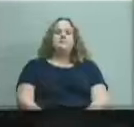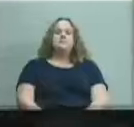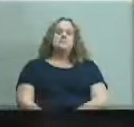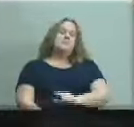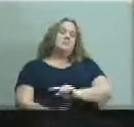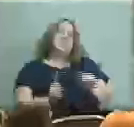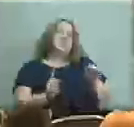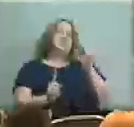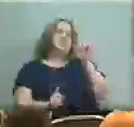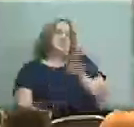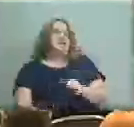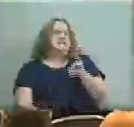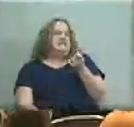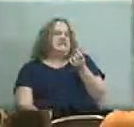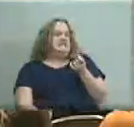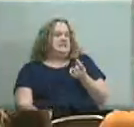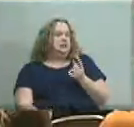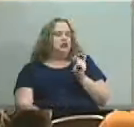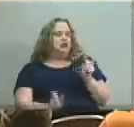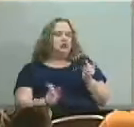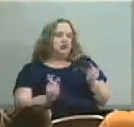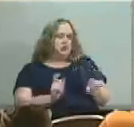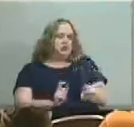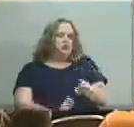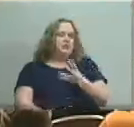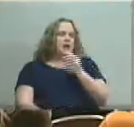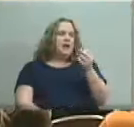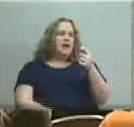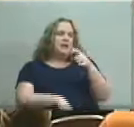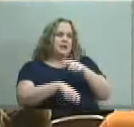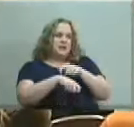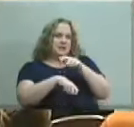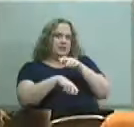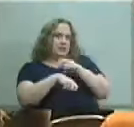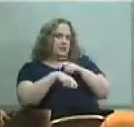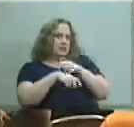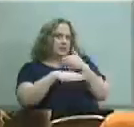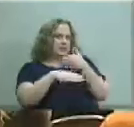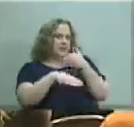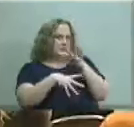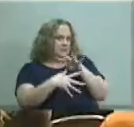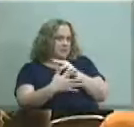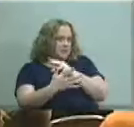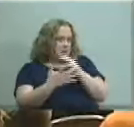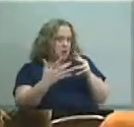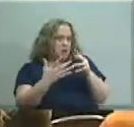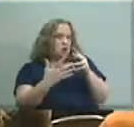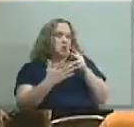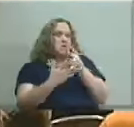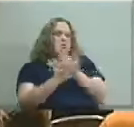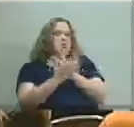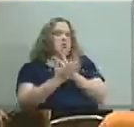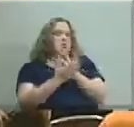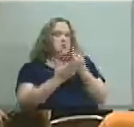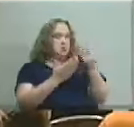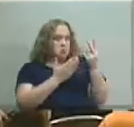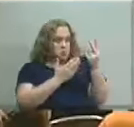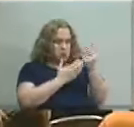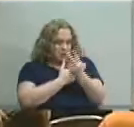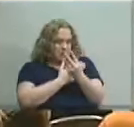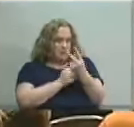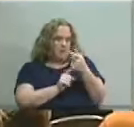had seen it the last all right and i believe the timetable on this is two weeks from tonight we'll be asked to vote right